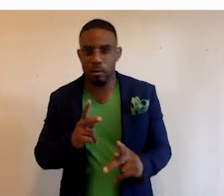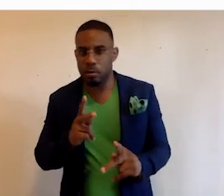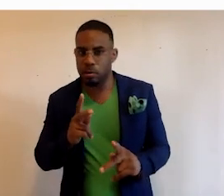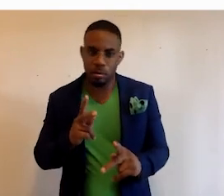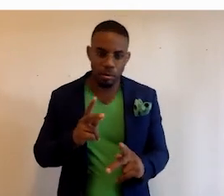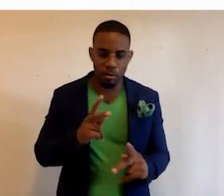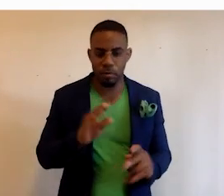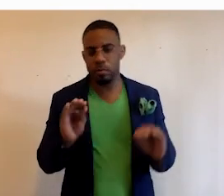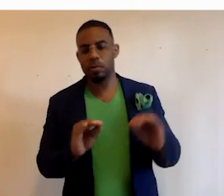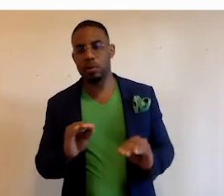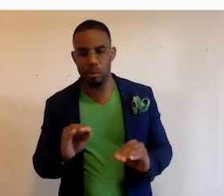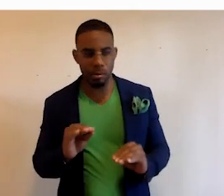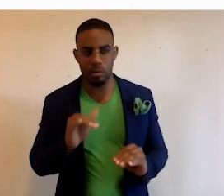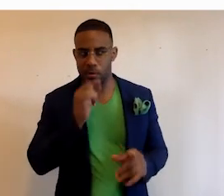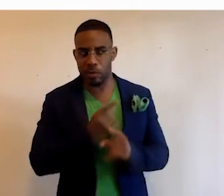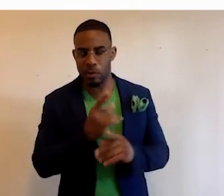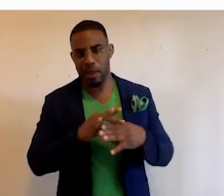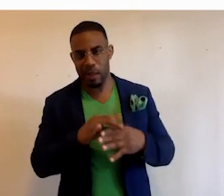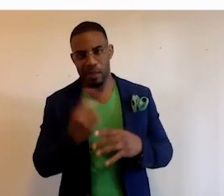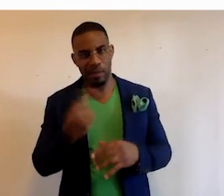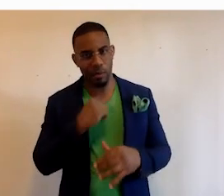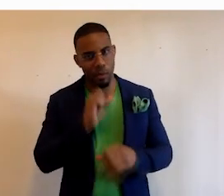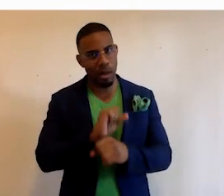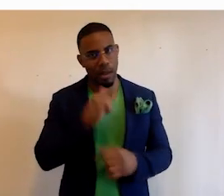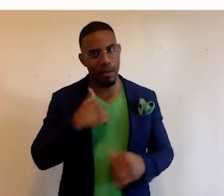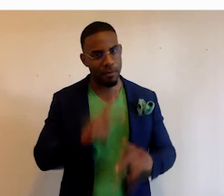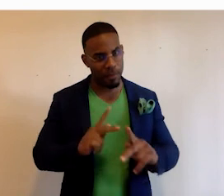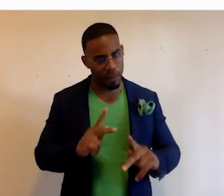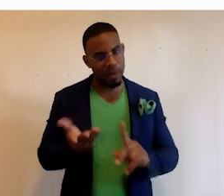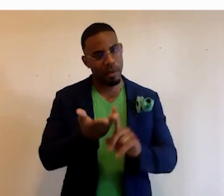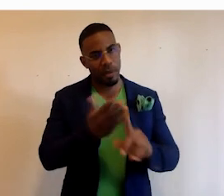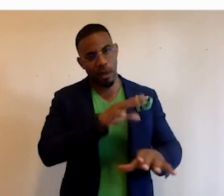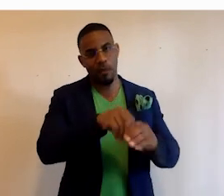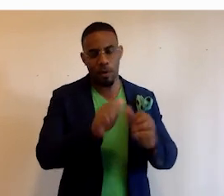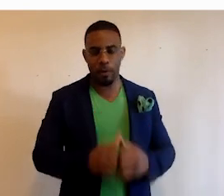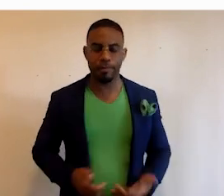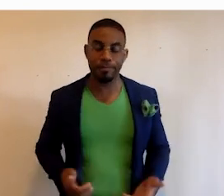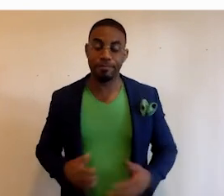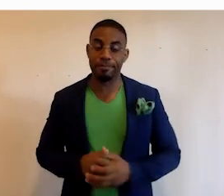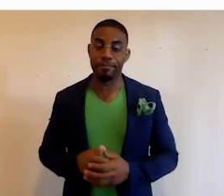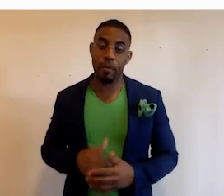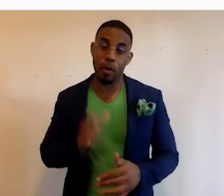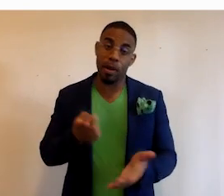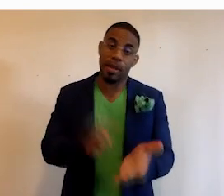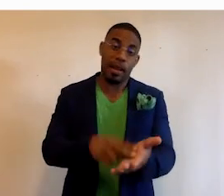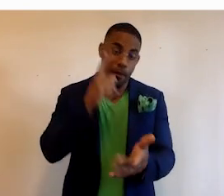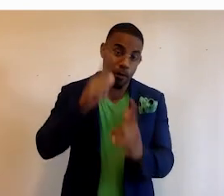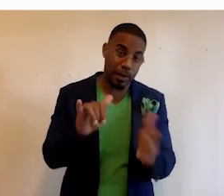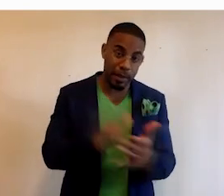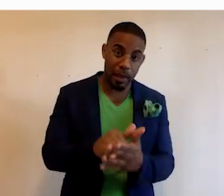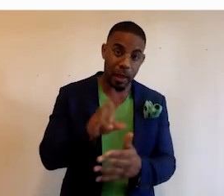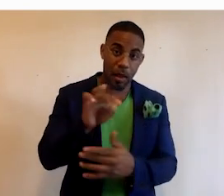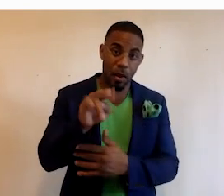putting in inappropriate content is something that we would love to have people get involved with. You can sign up for things at